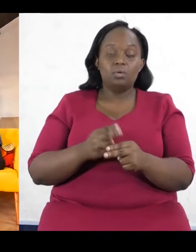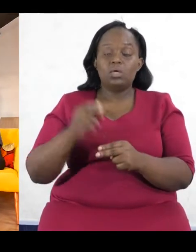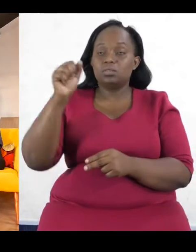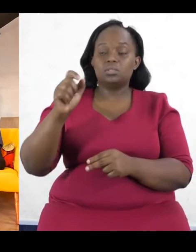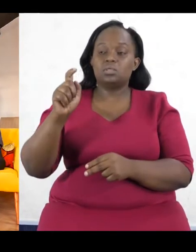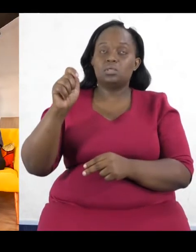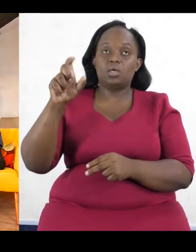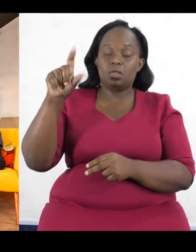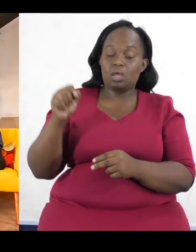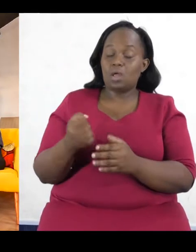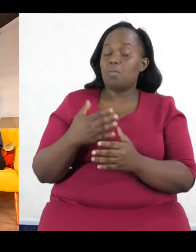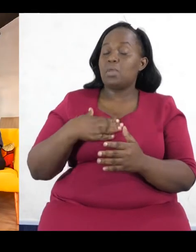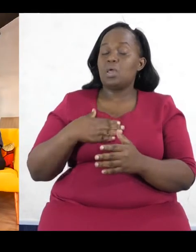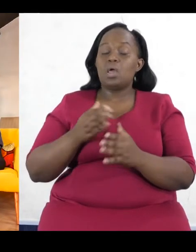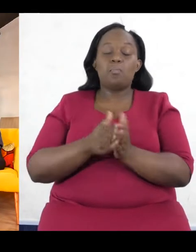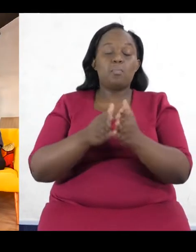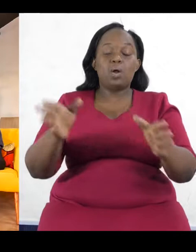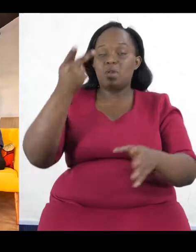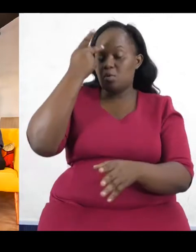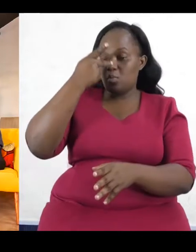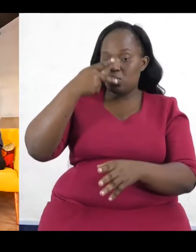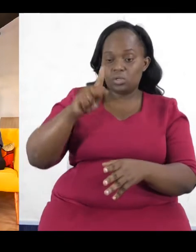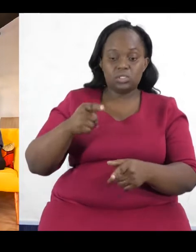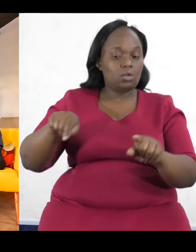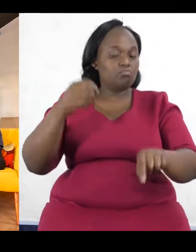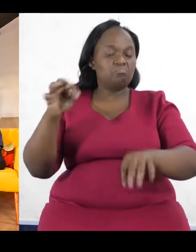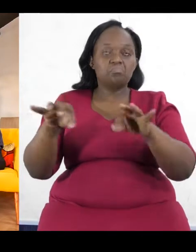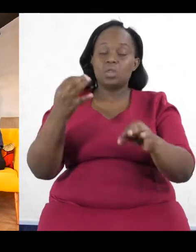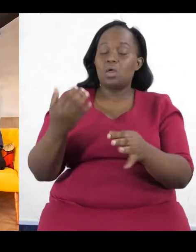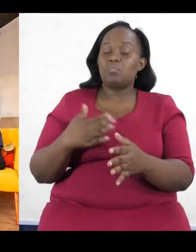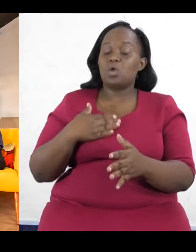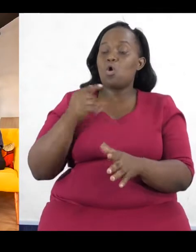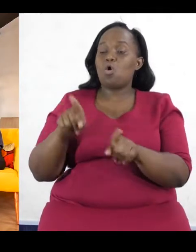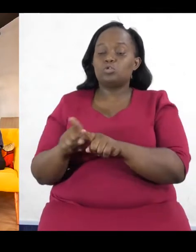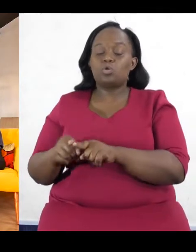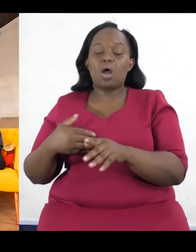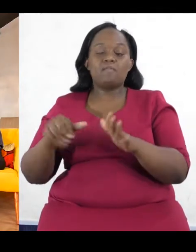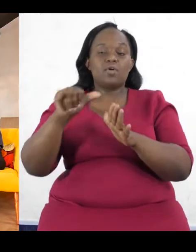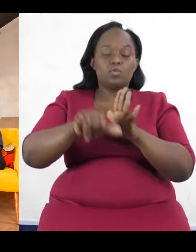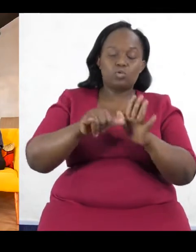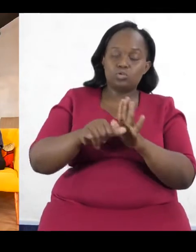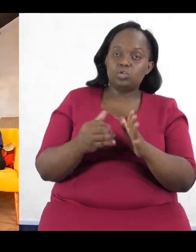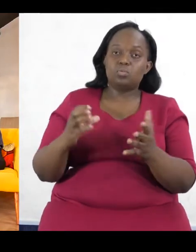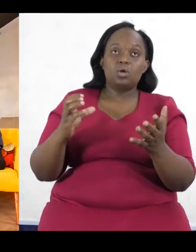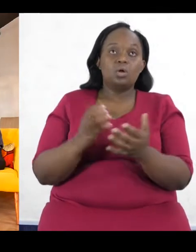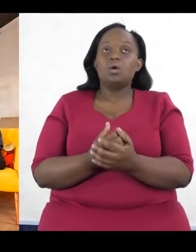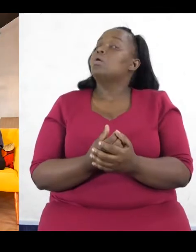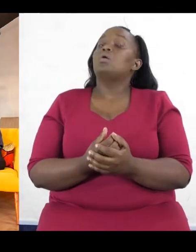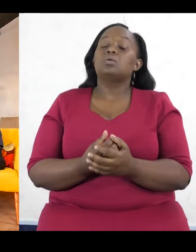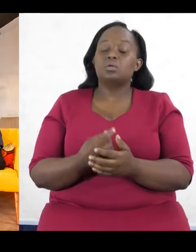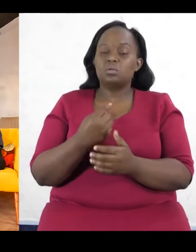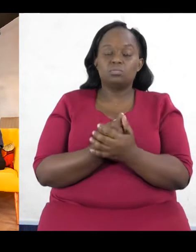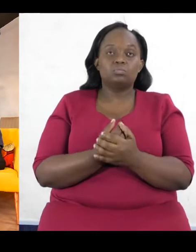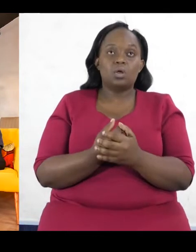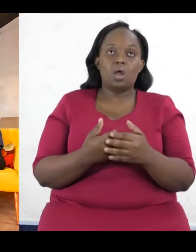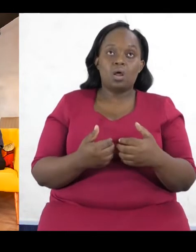Well, I am a public policy analyst by profession. I also run a podcast and YouTube channel called Is That So with